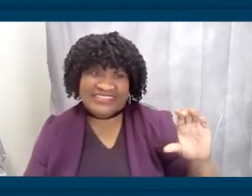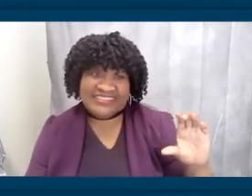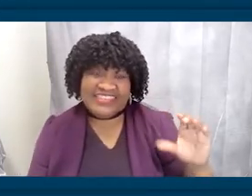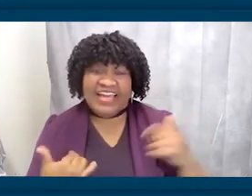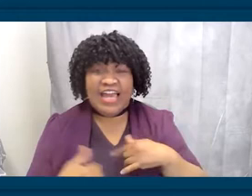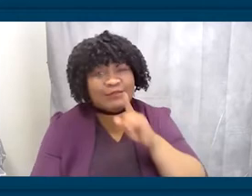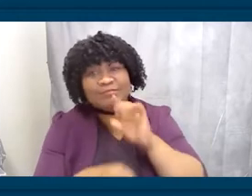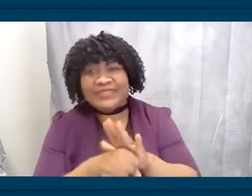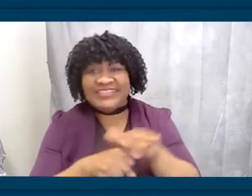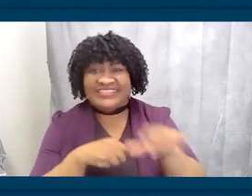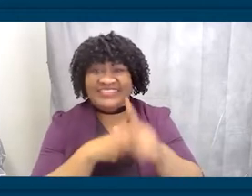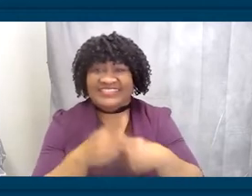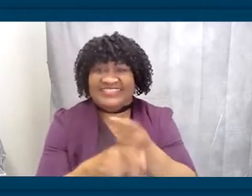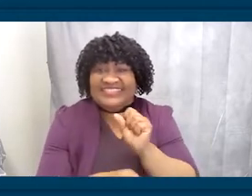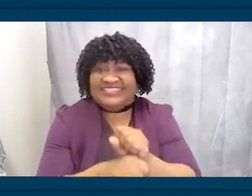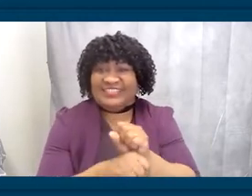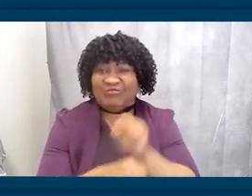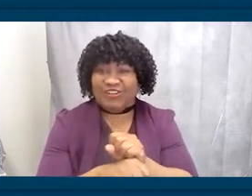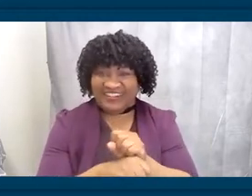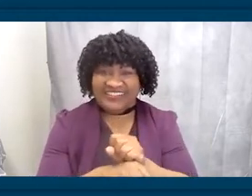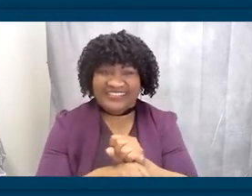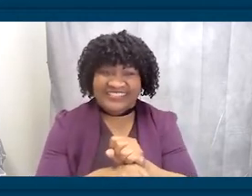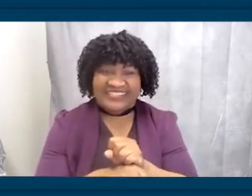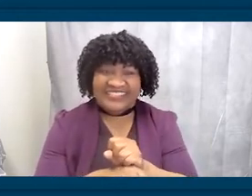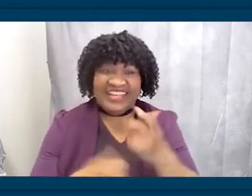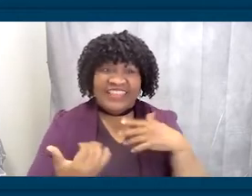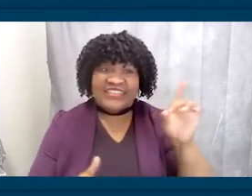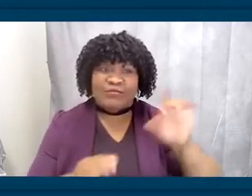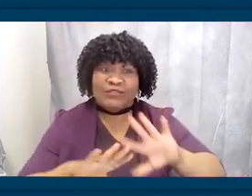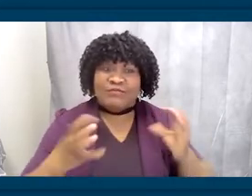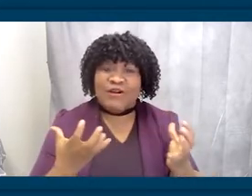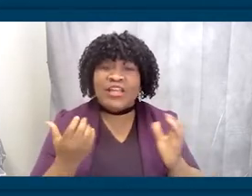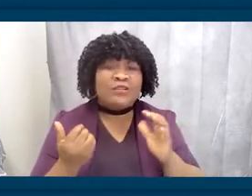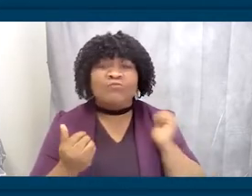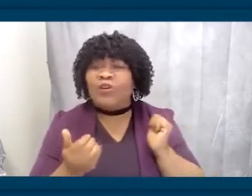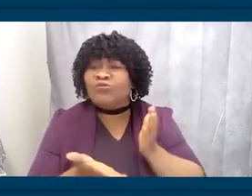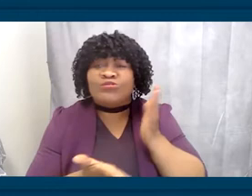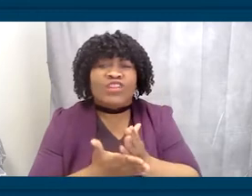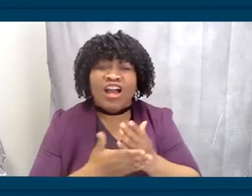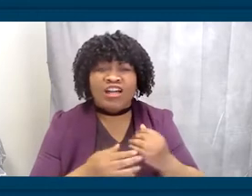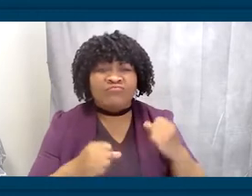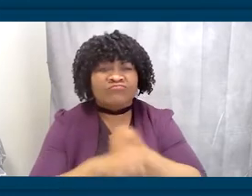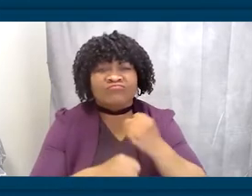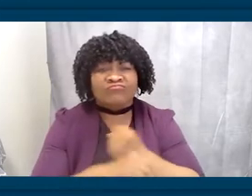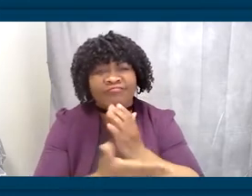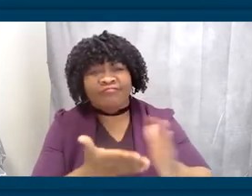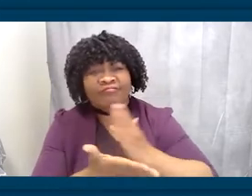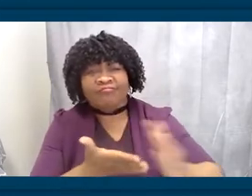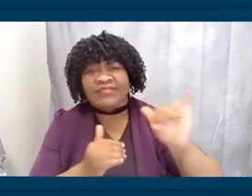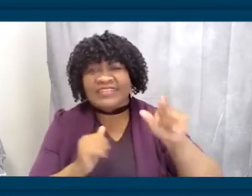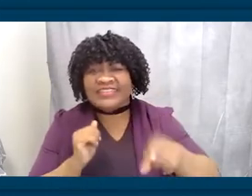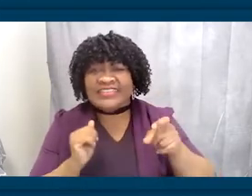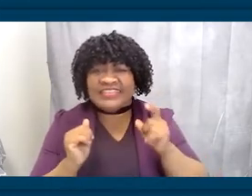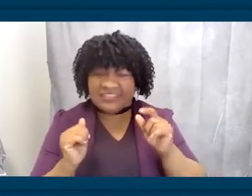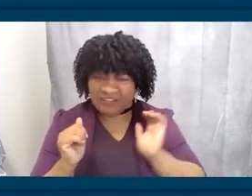stop fighting to address the everyday needs of Black communities across this nation. From Orangeburg to Chicago, from Tulsa to